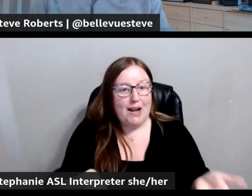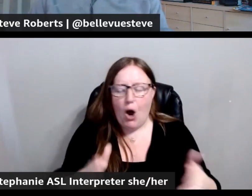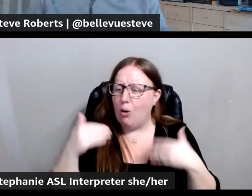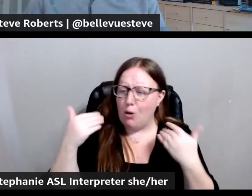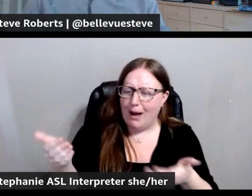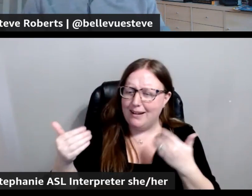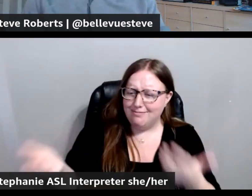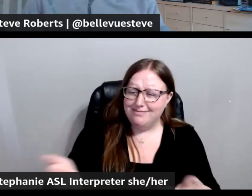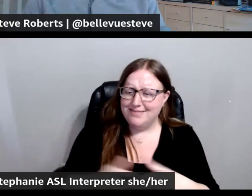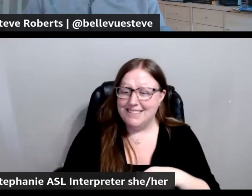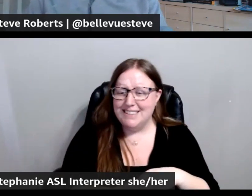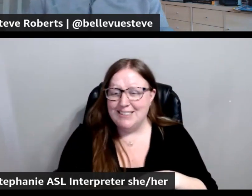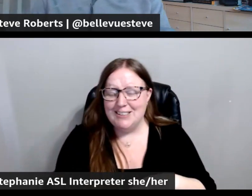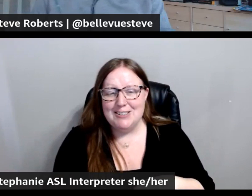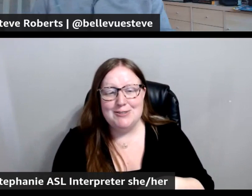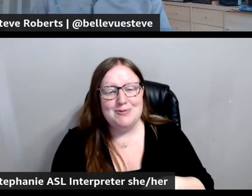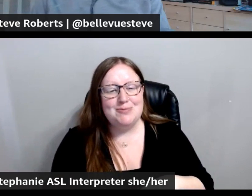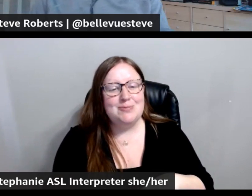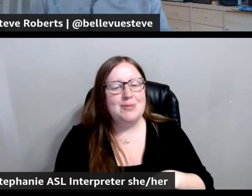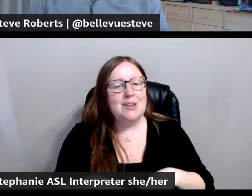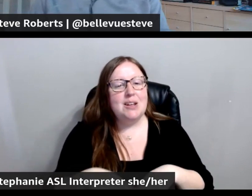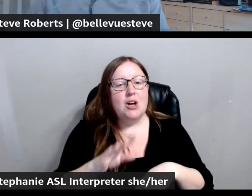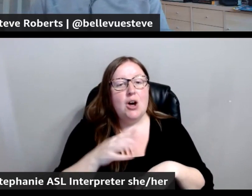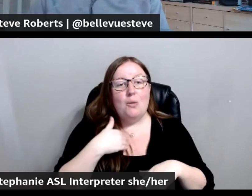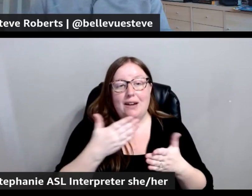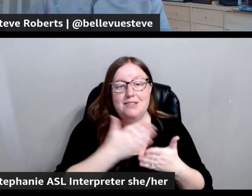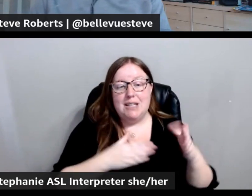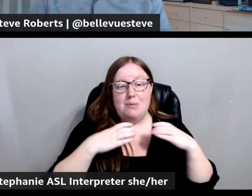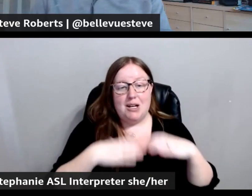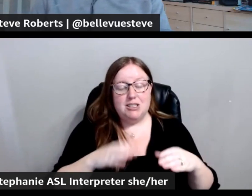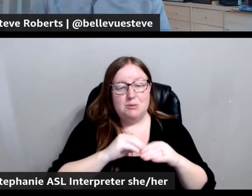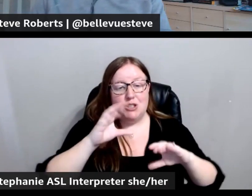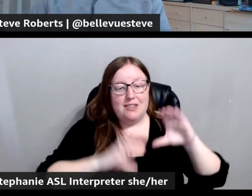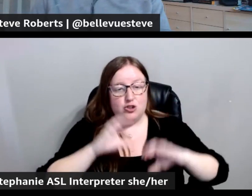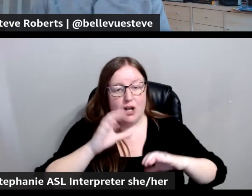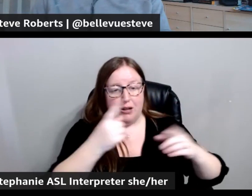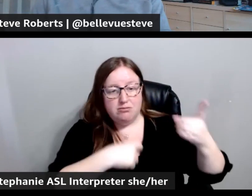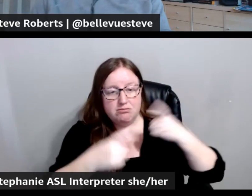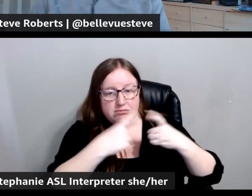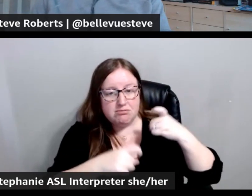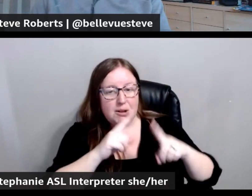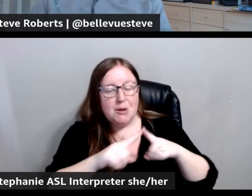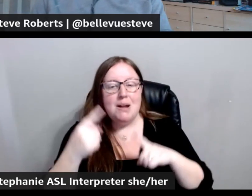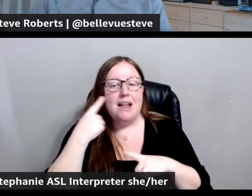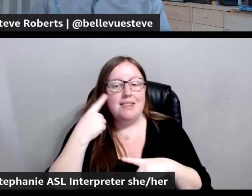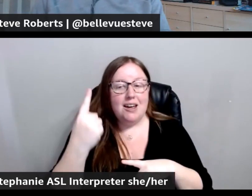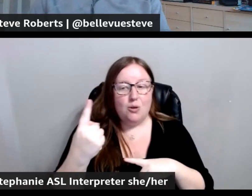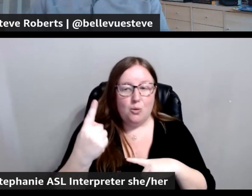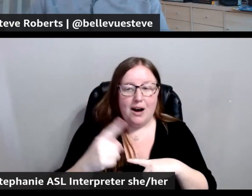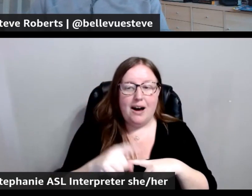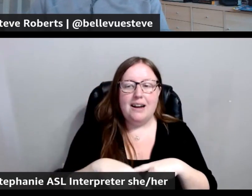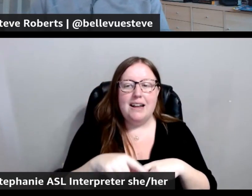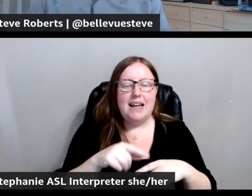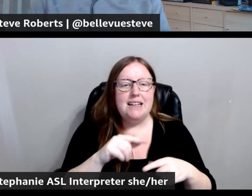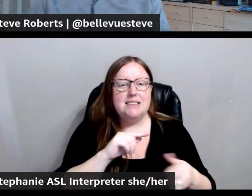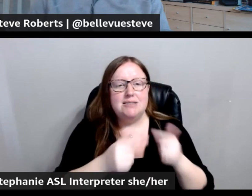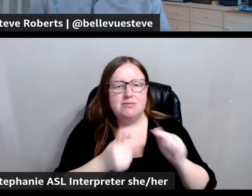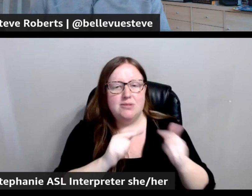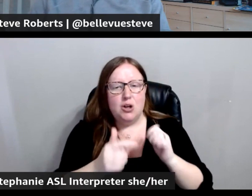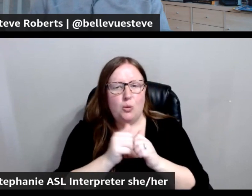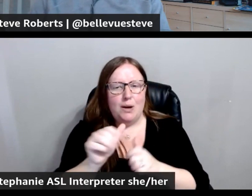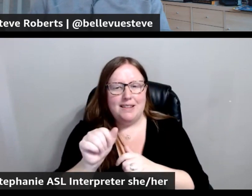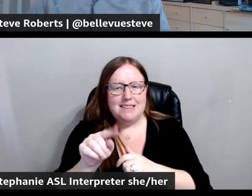ahead. No, no. Speaking of customers, we do have some customers in the chat who are asking questions. But I think one of them is bantering more towards Steve.